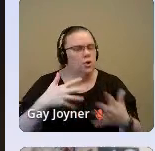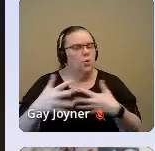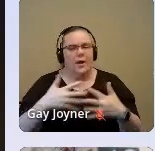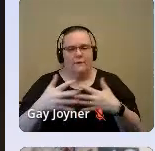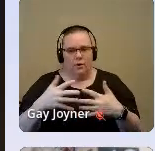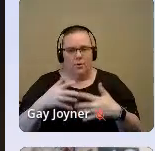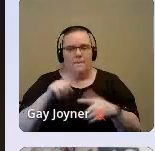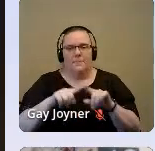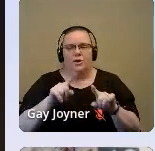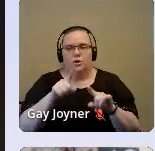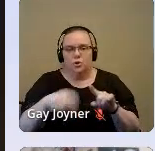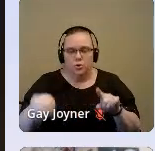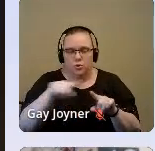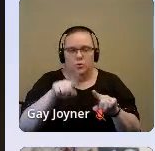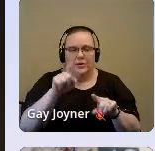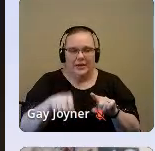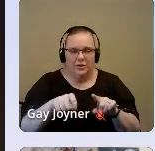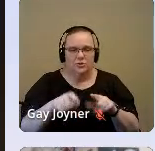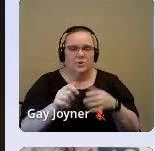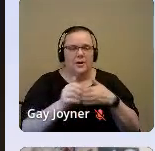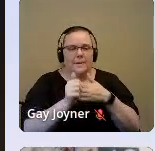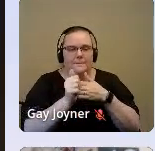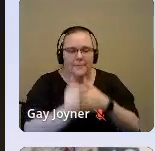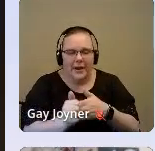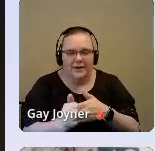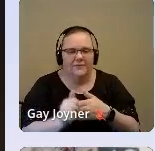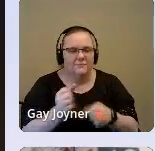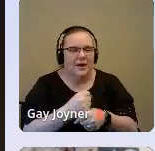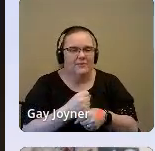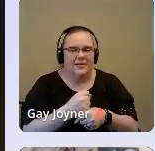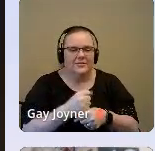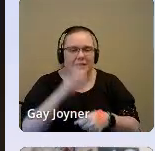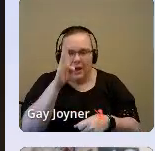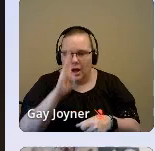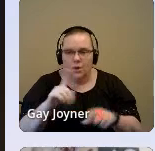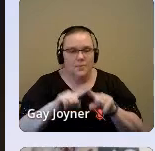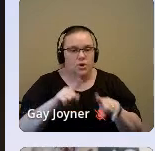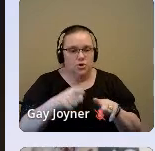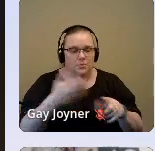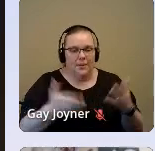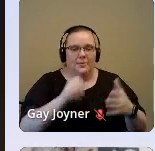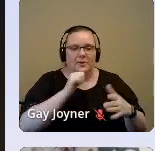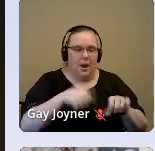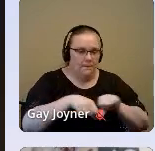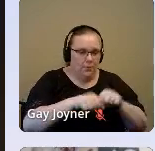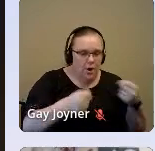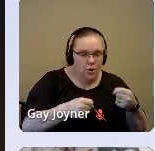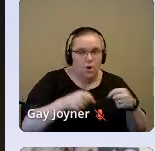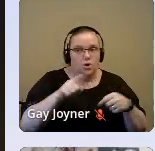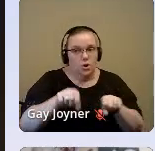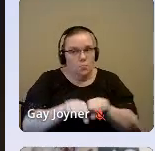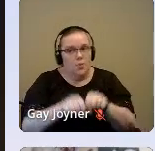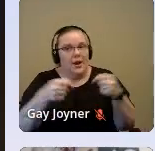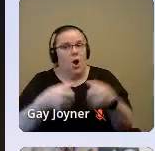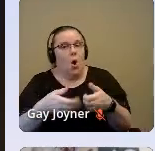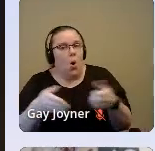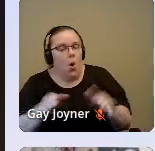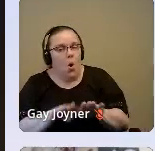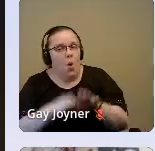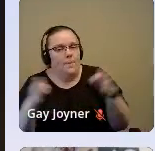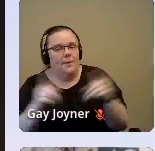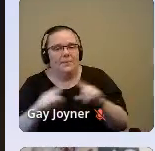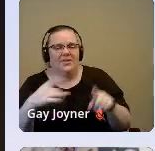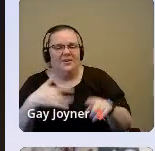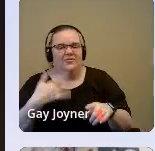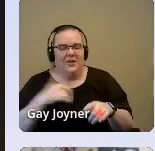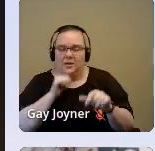and stay. But manifest guides, not saviors. You may feel like breaking, but you are not broken. You are not broken. You break open. This feeling won't last forever,